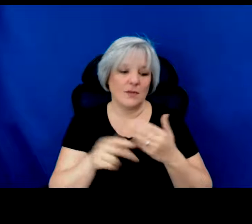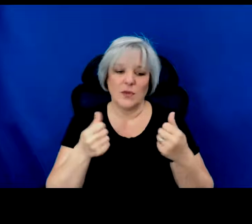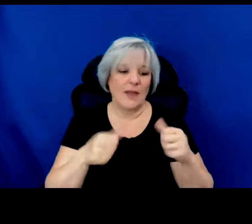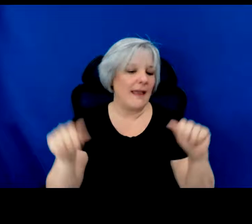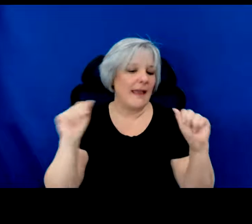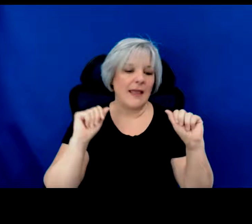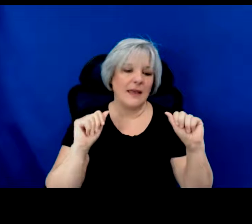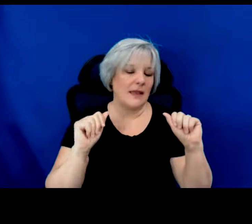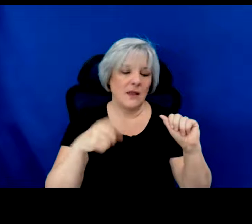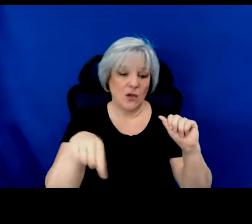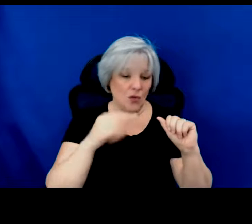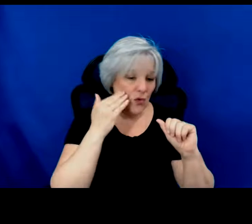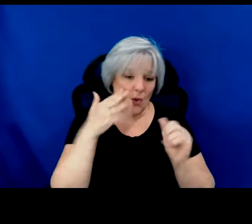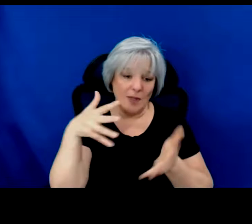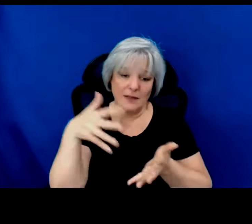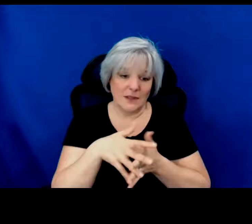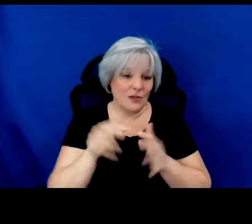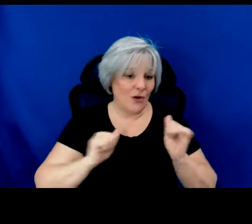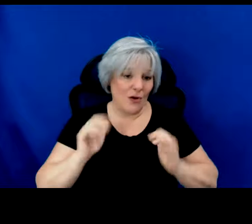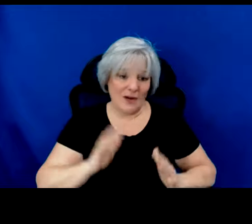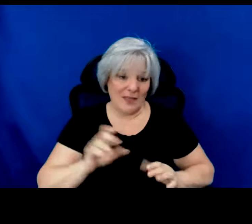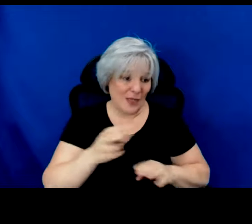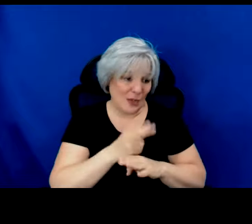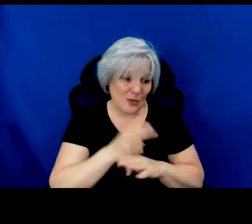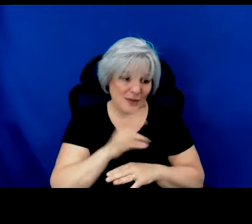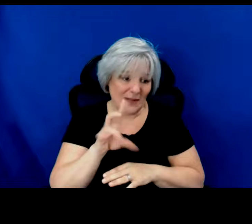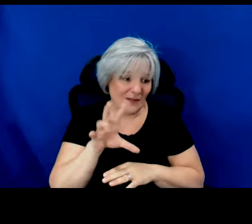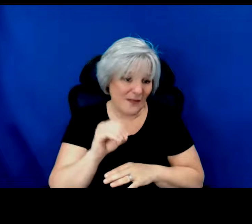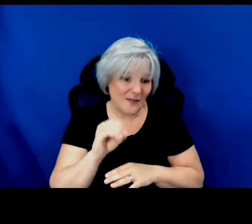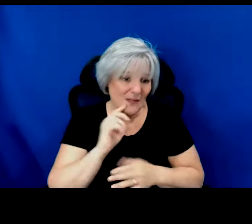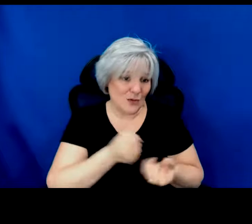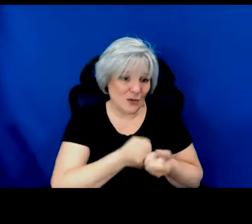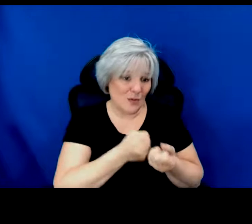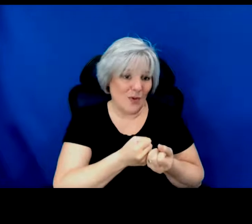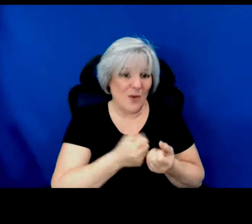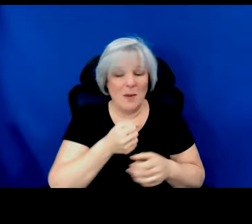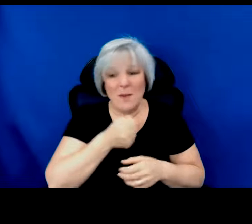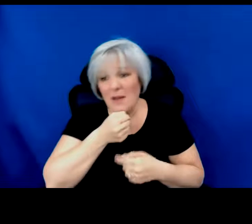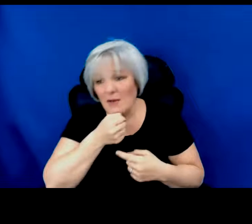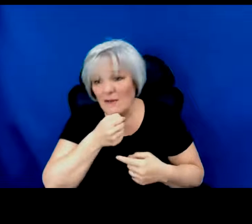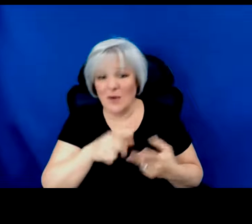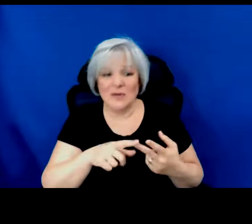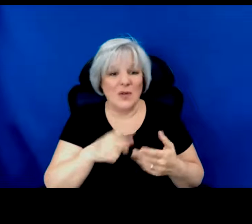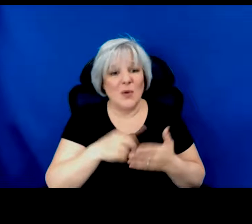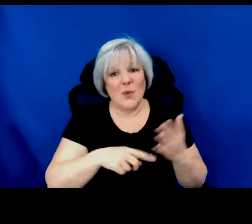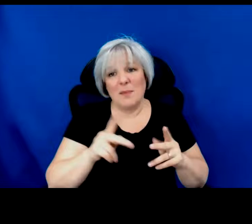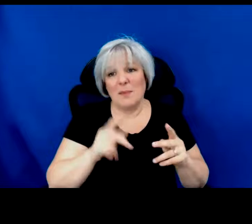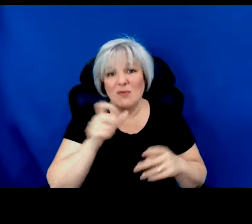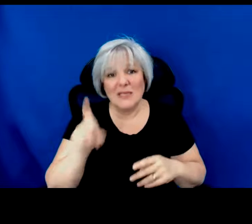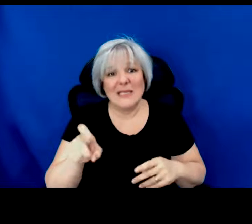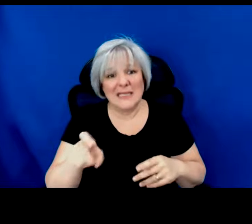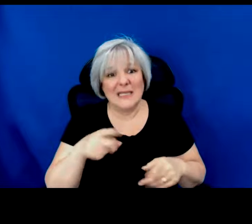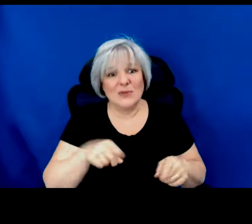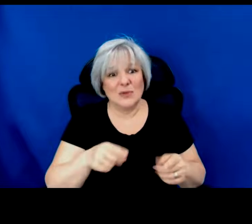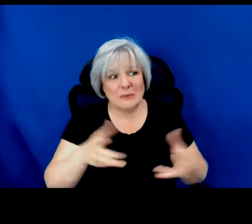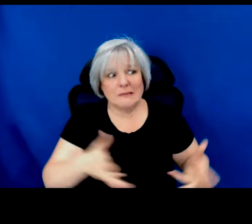if you know any Indigenous artists, and they could use $750, I mean, we're buying microphones, we're buying things that people really need to sort